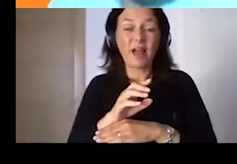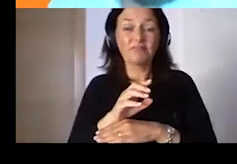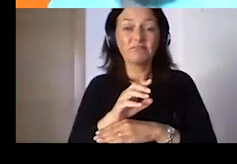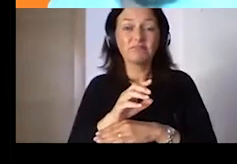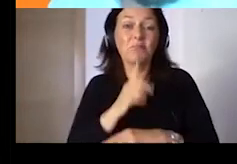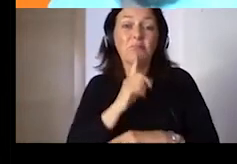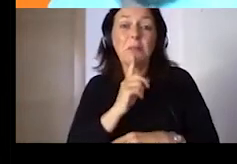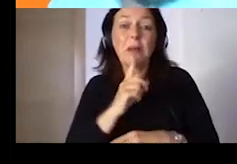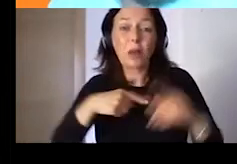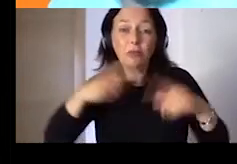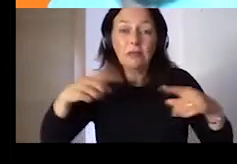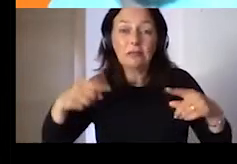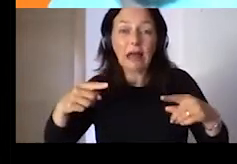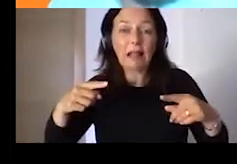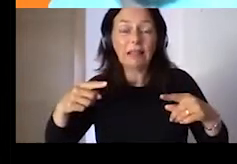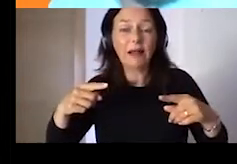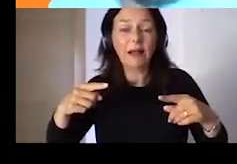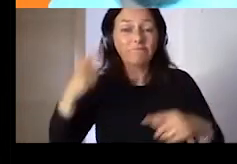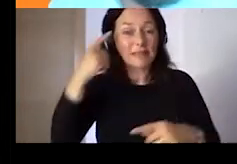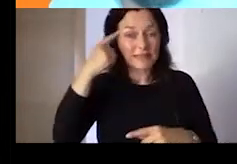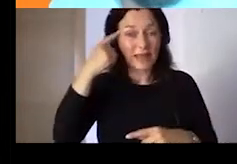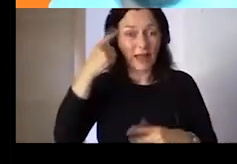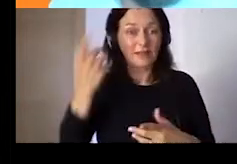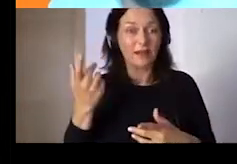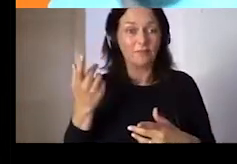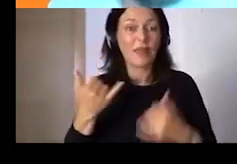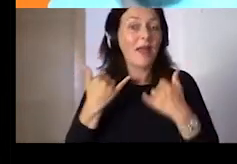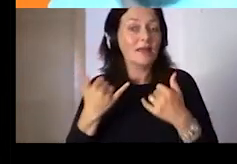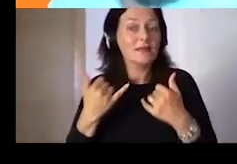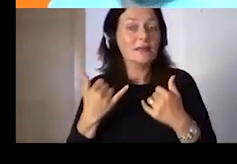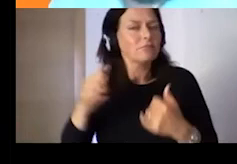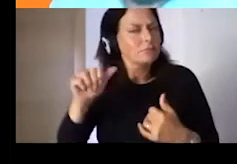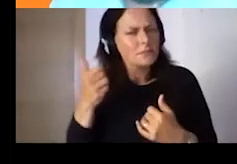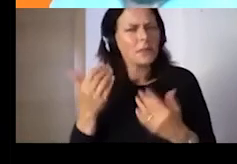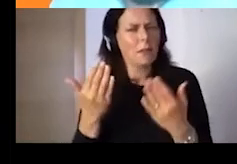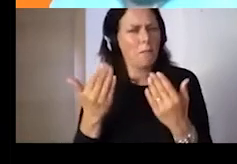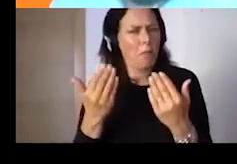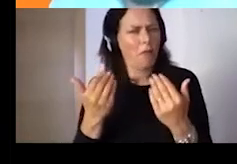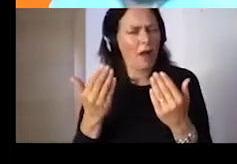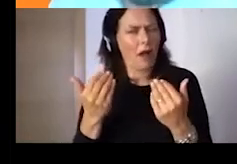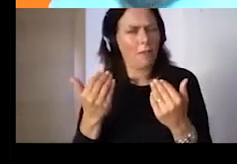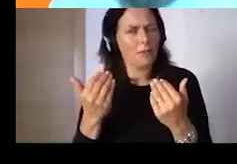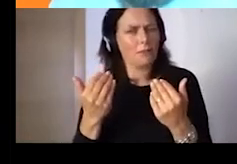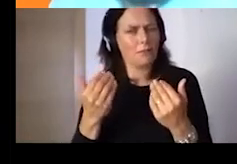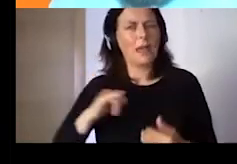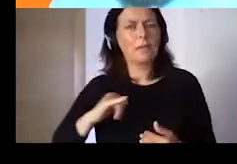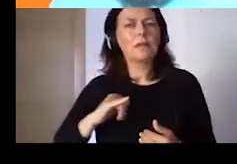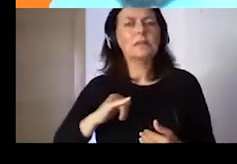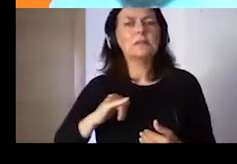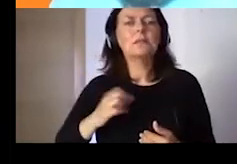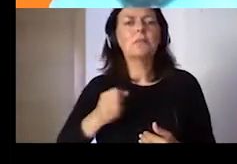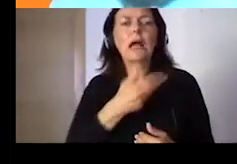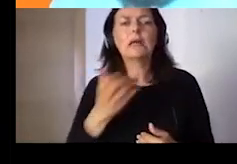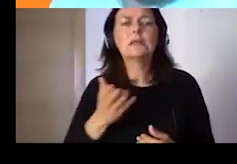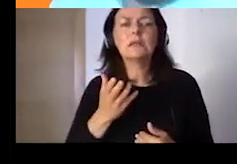let's see on your opinion, which of these factors impact most